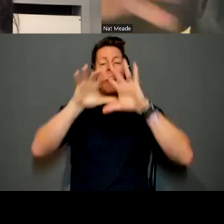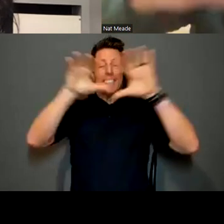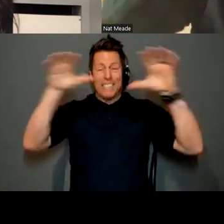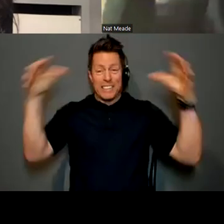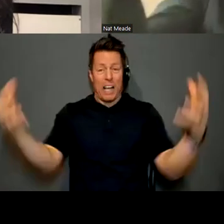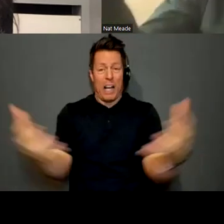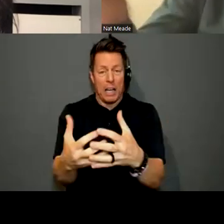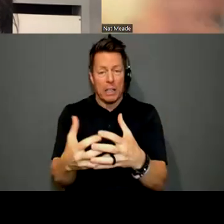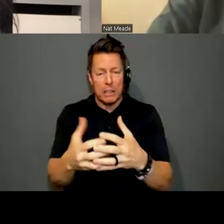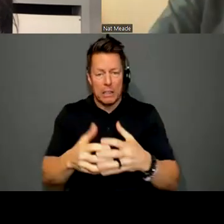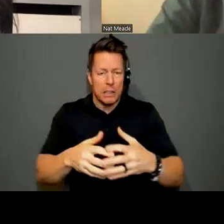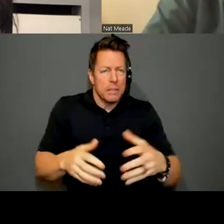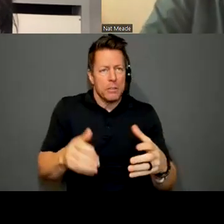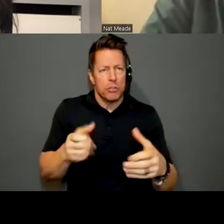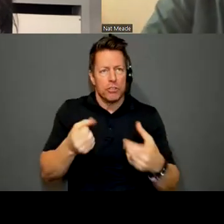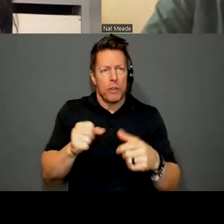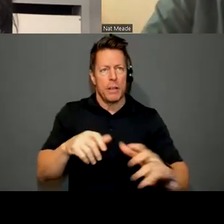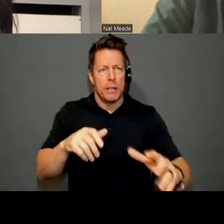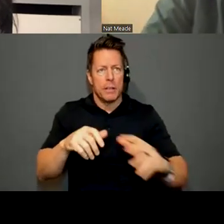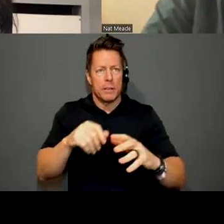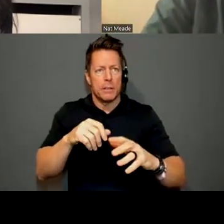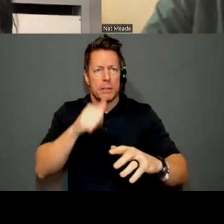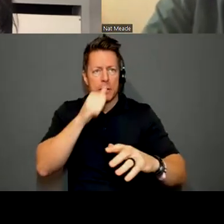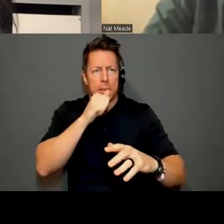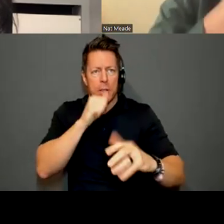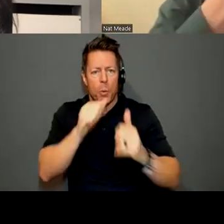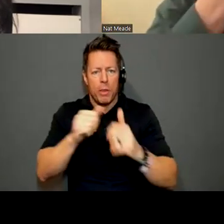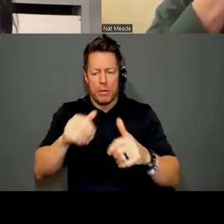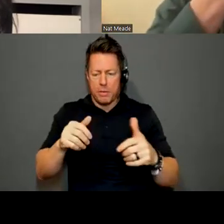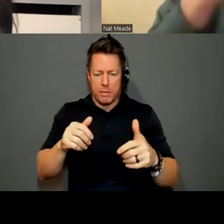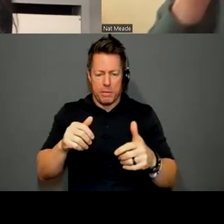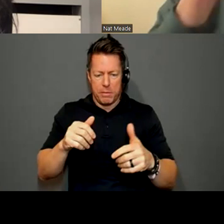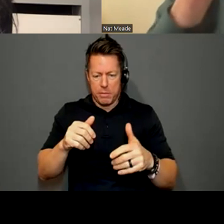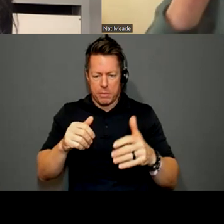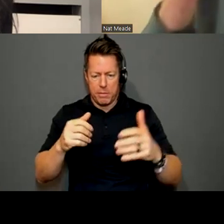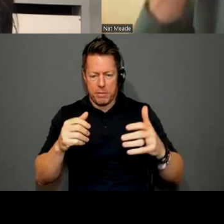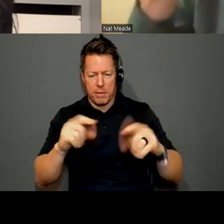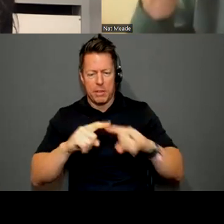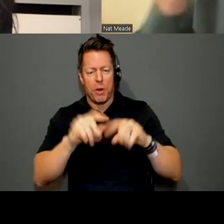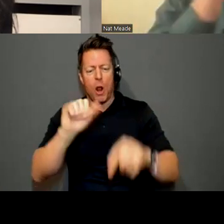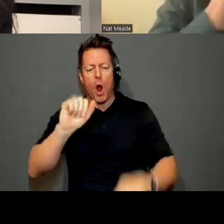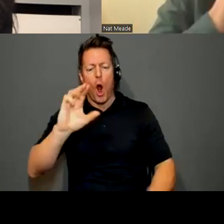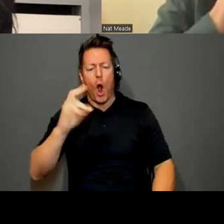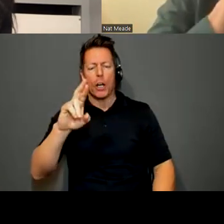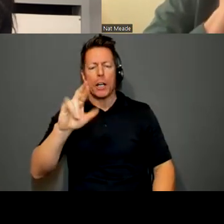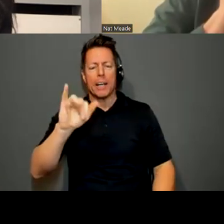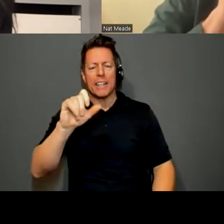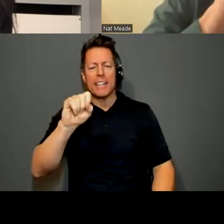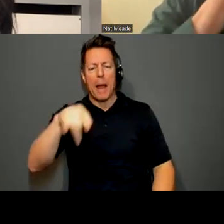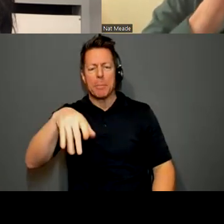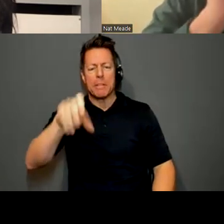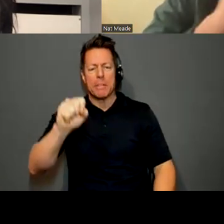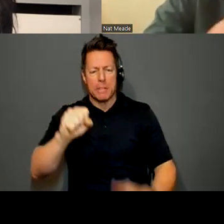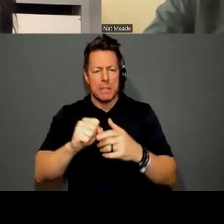with this fall of kind of being let down by these archetypes. So that's, and then